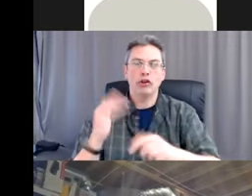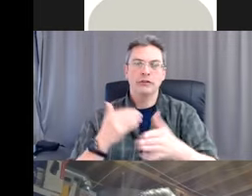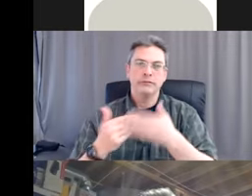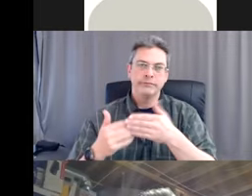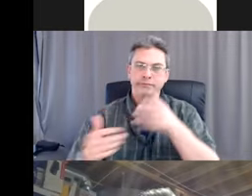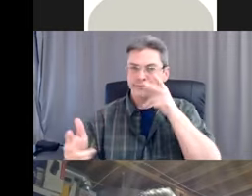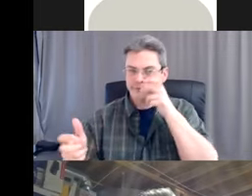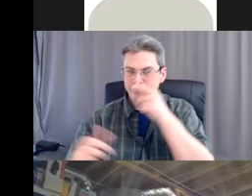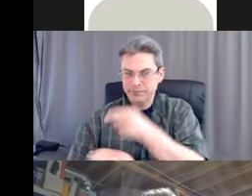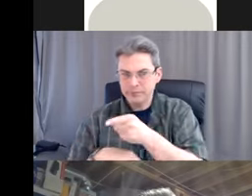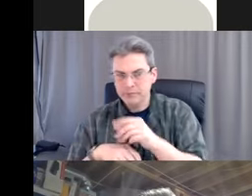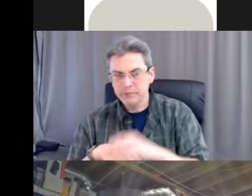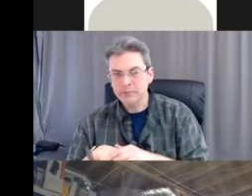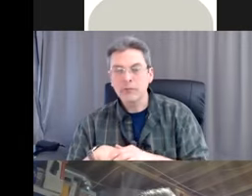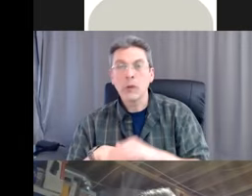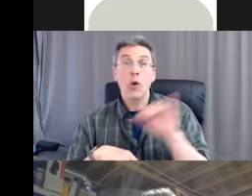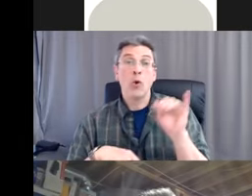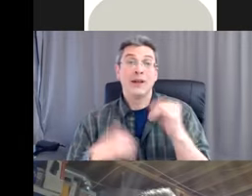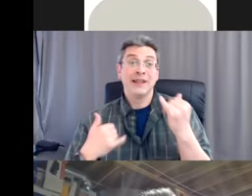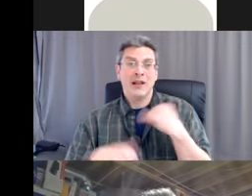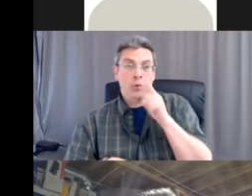questions so we could get your feedback.